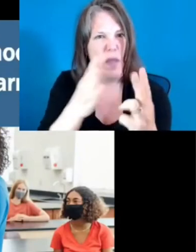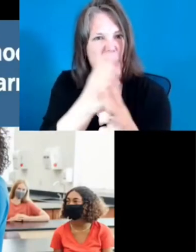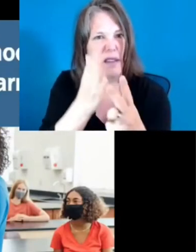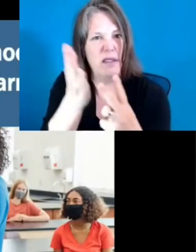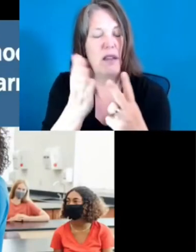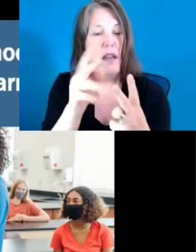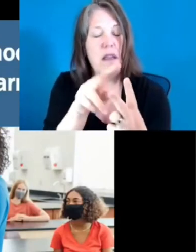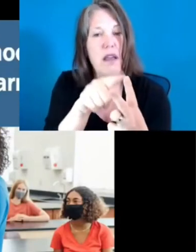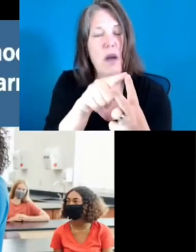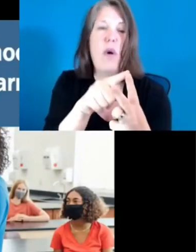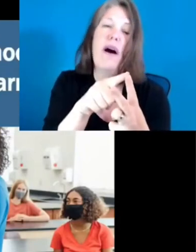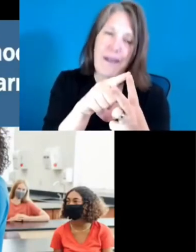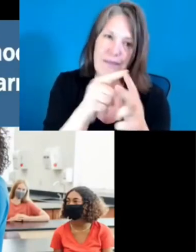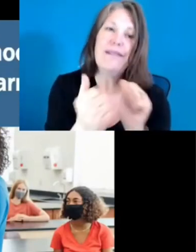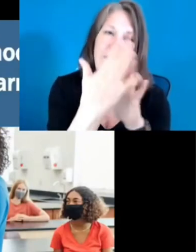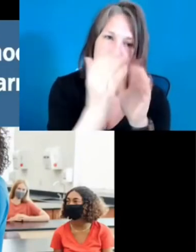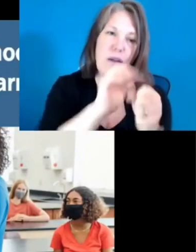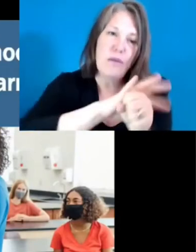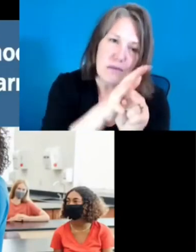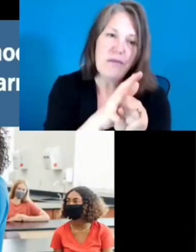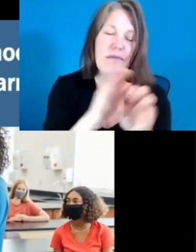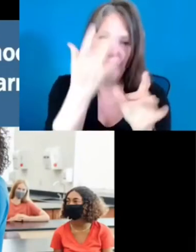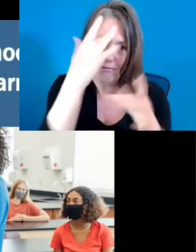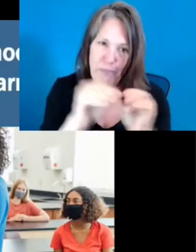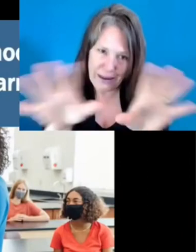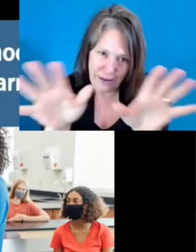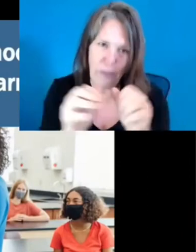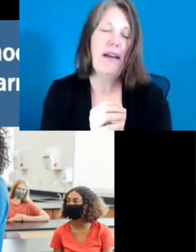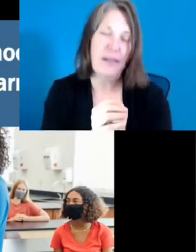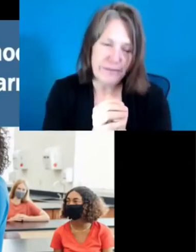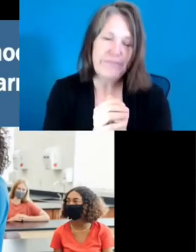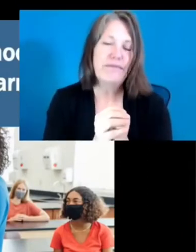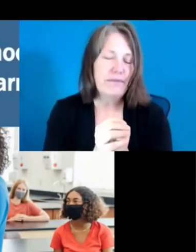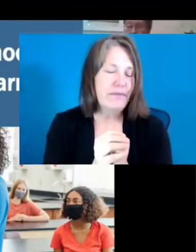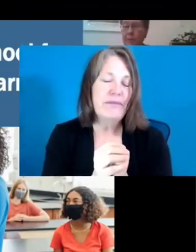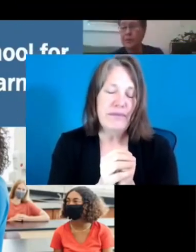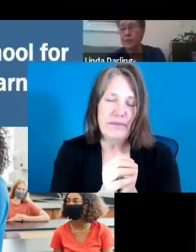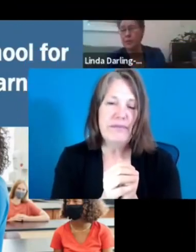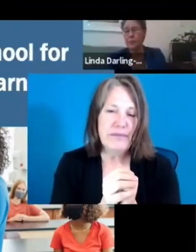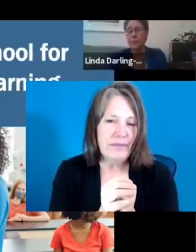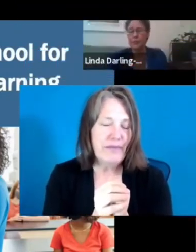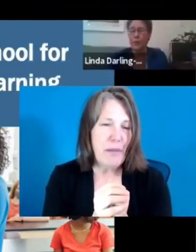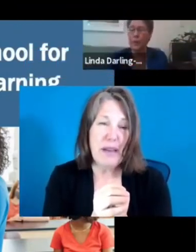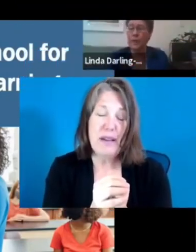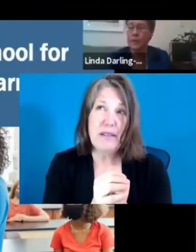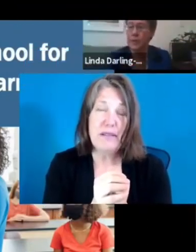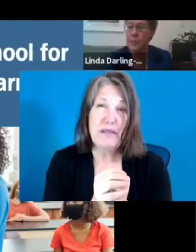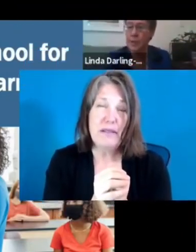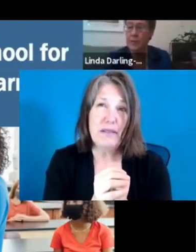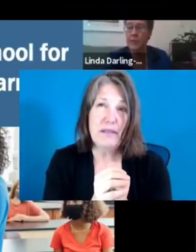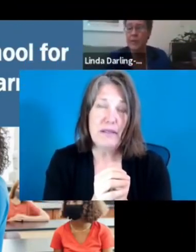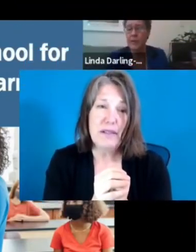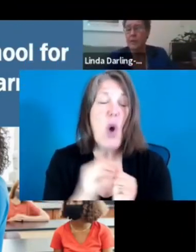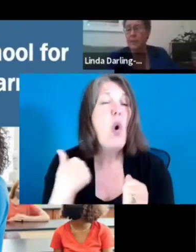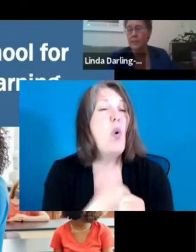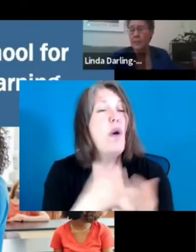everyone to a place where we are safe, where we are able to move forward in terms